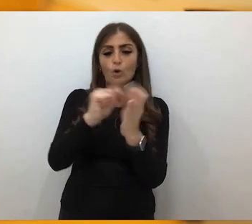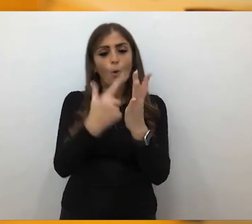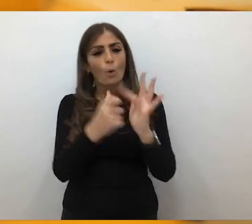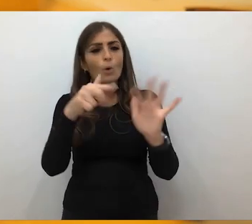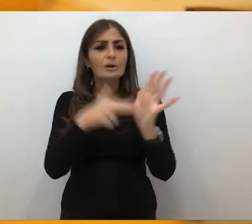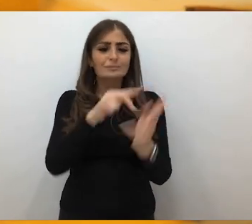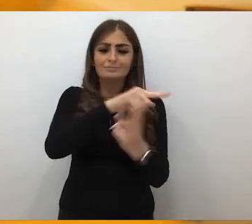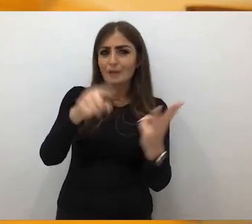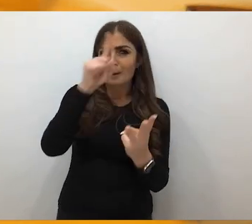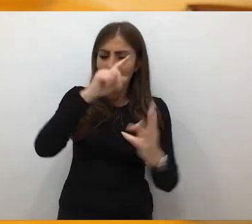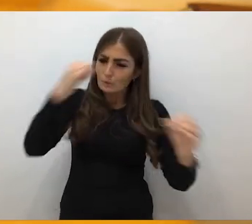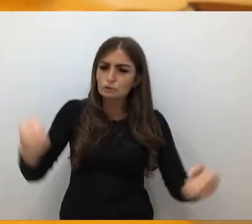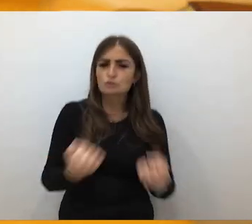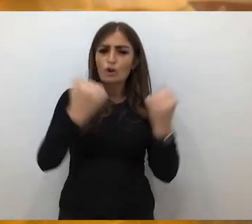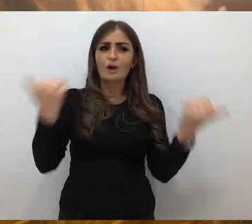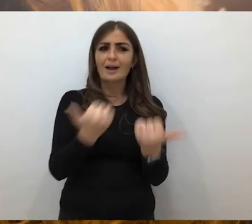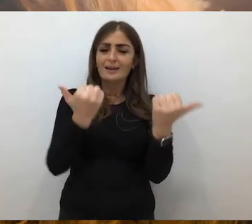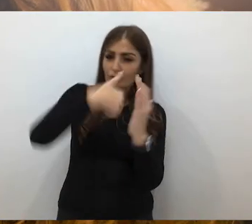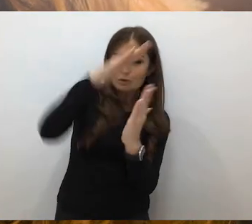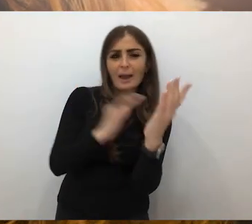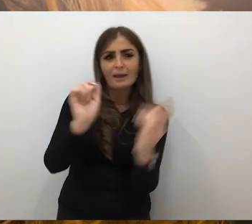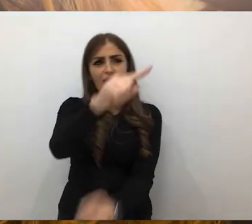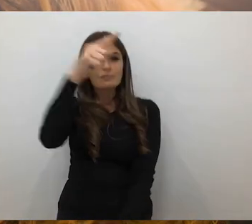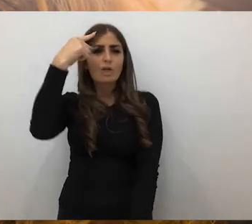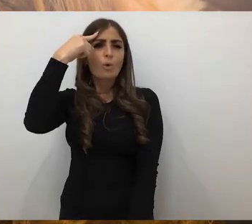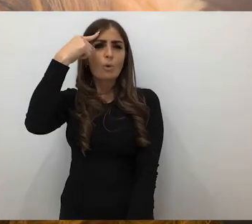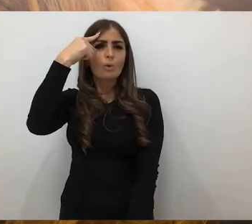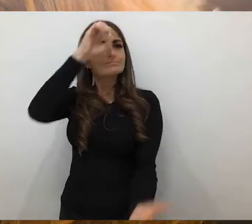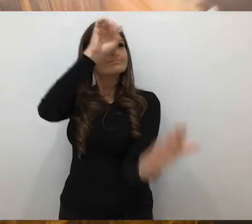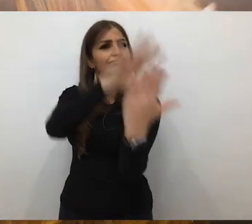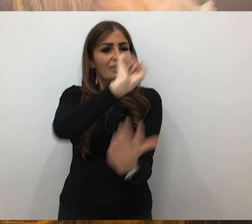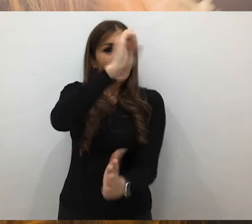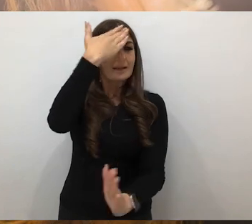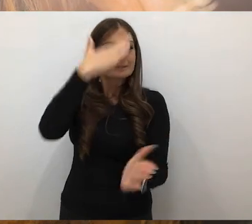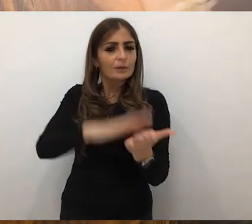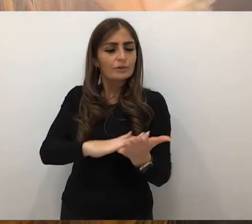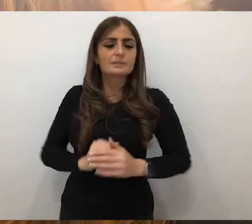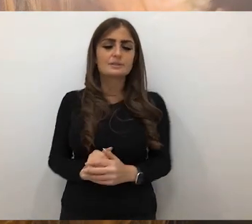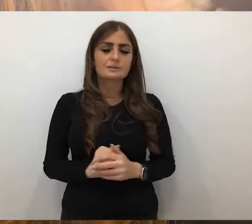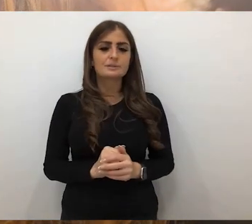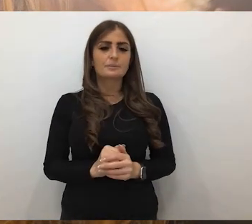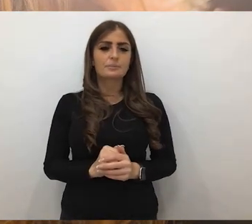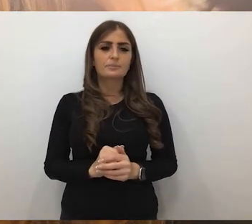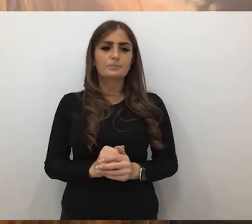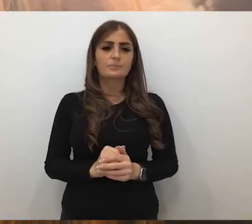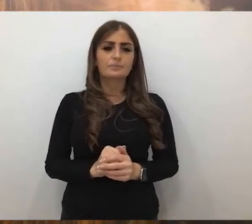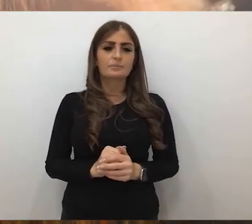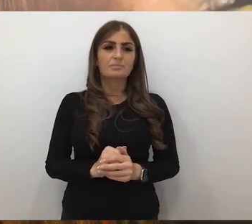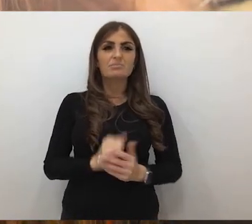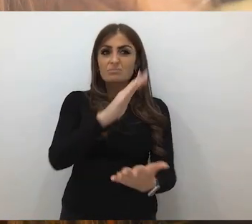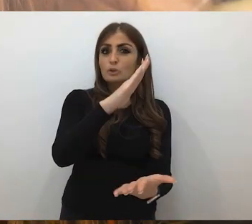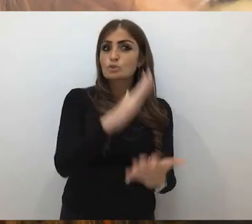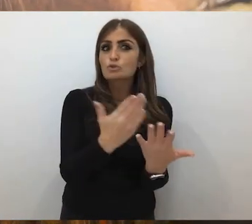Bennett. They were strong enough to paint what they were thinking, paint what they'd experienced, paint about what was